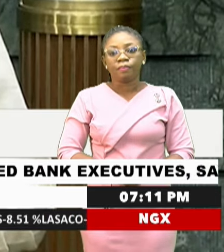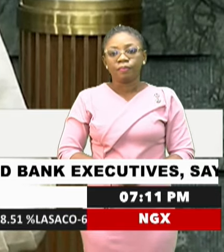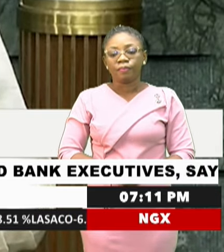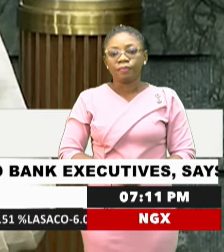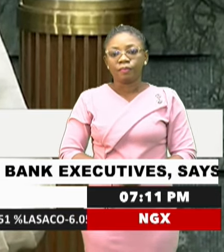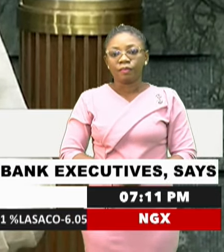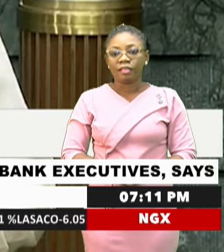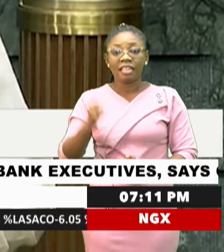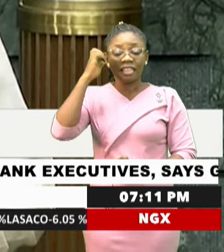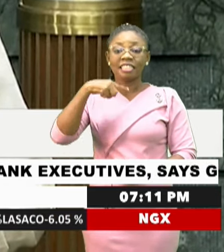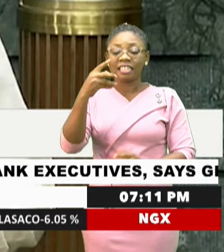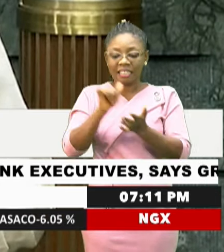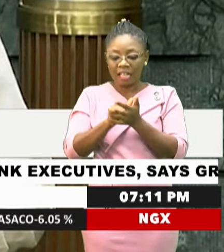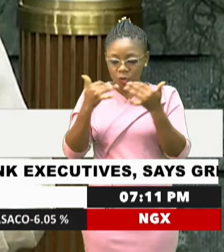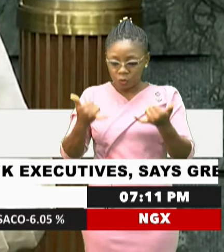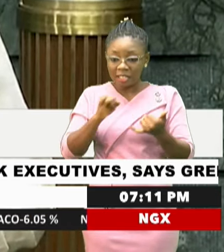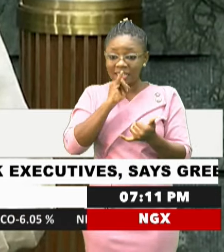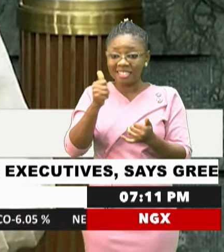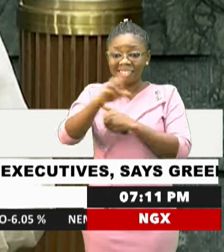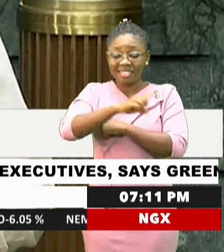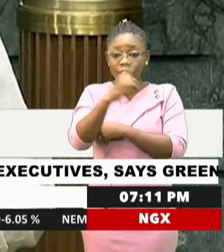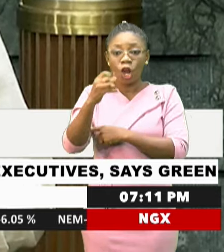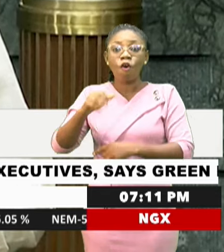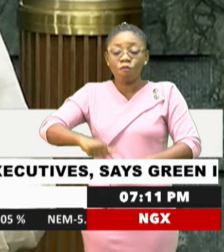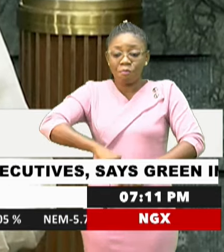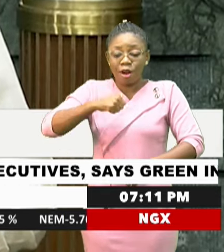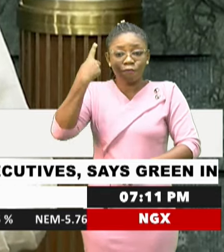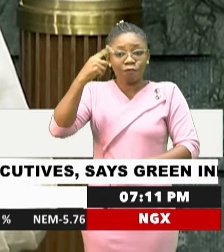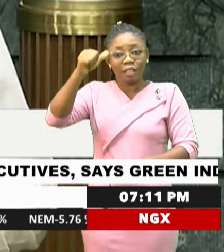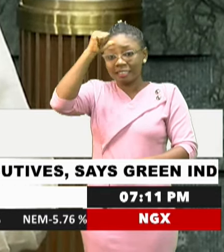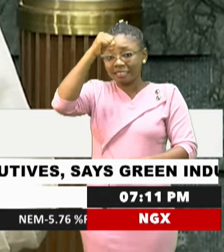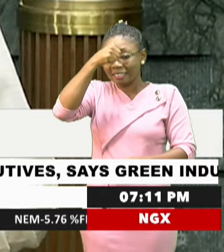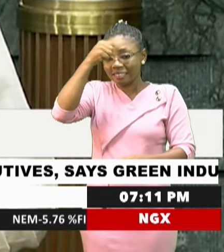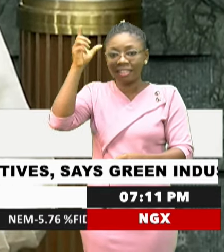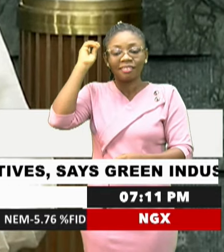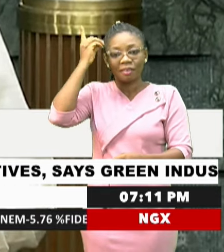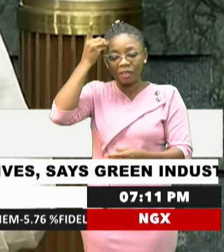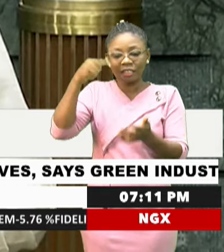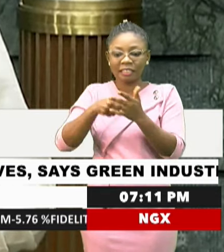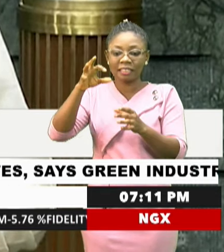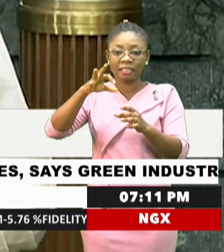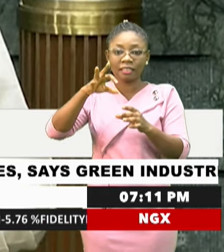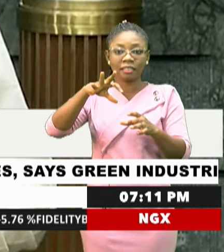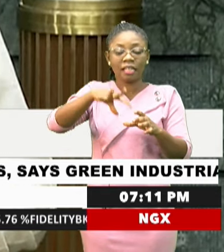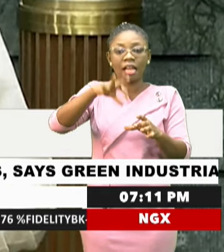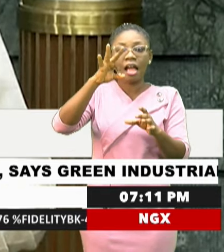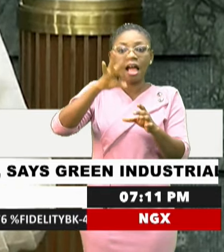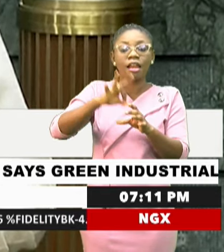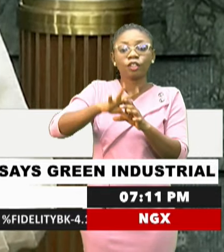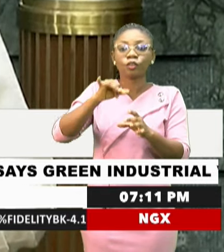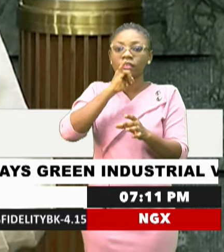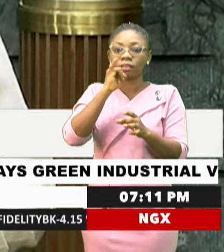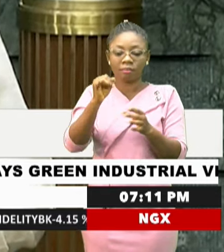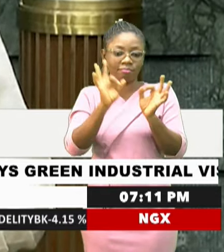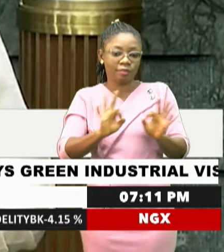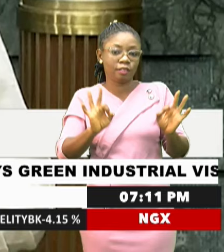He said today is a day of pride for India's democracy. This election is particularly notable as,